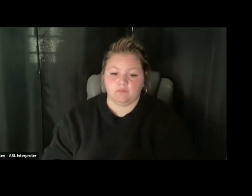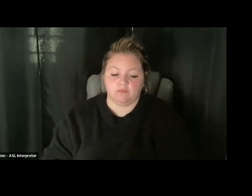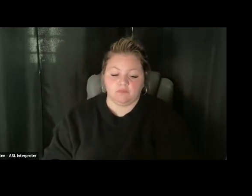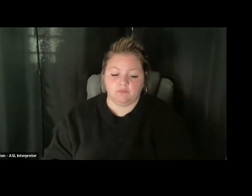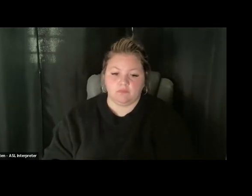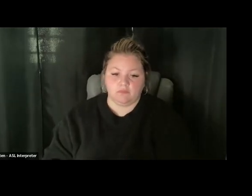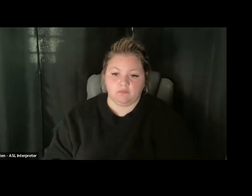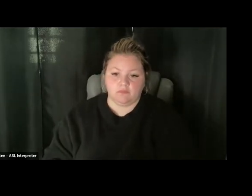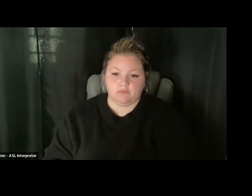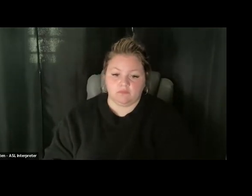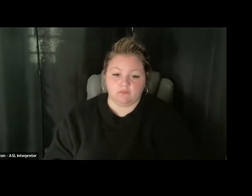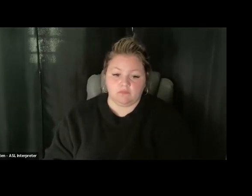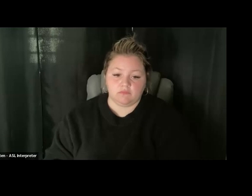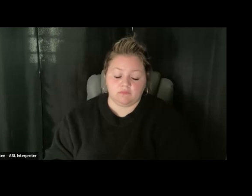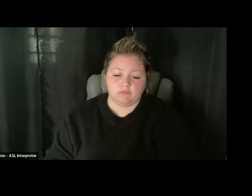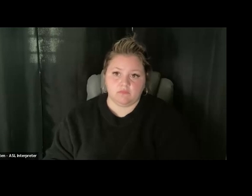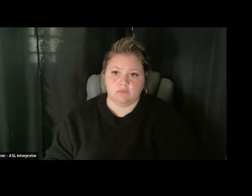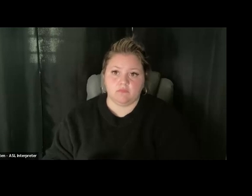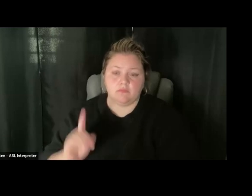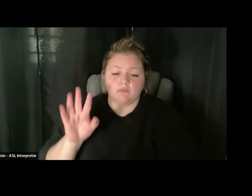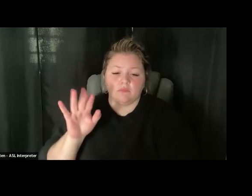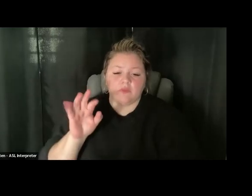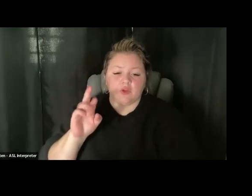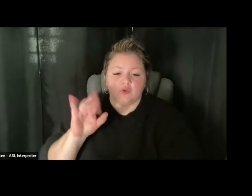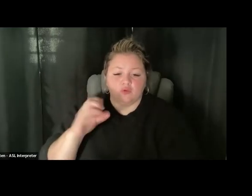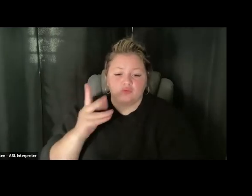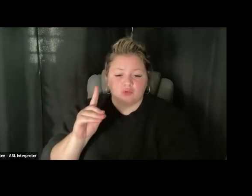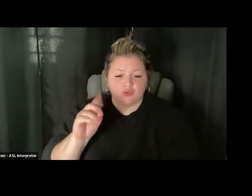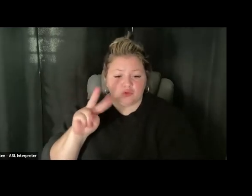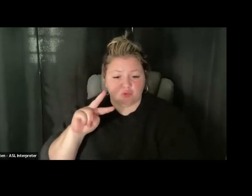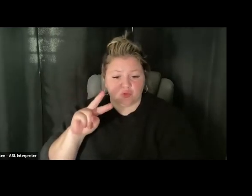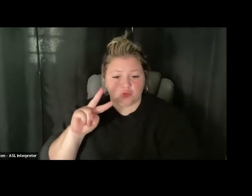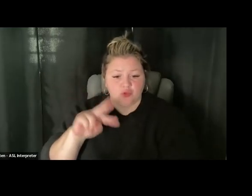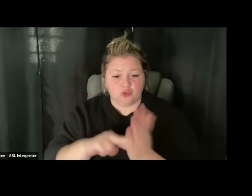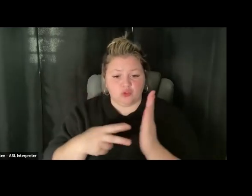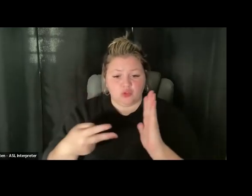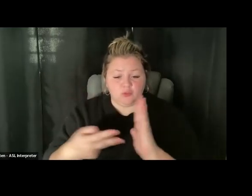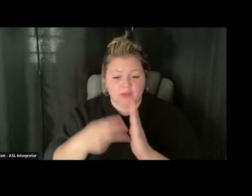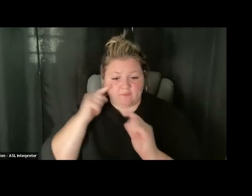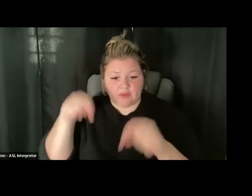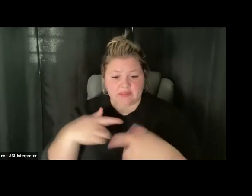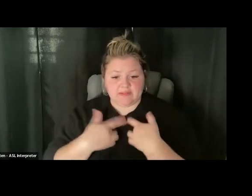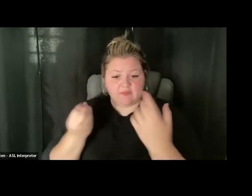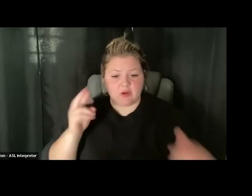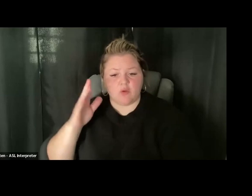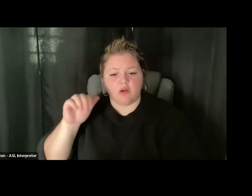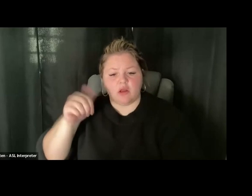Uh, Richard, do you mean, uh, do you mean at this event or, um, in other cases?